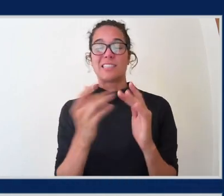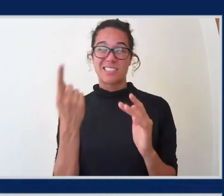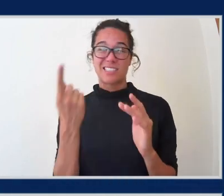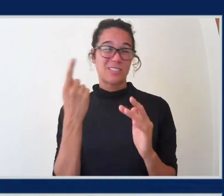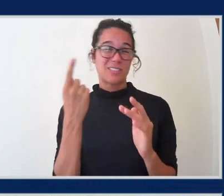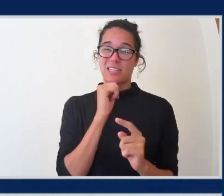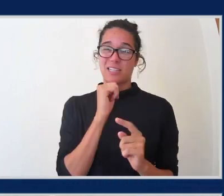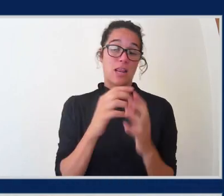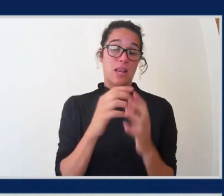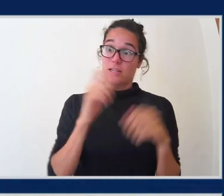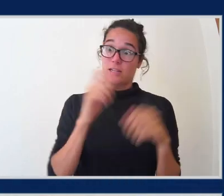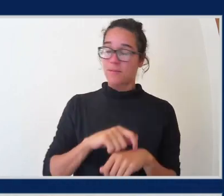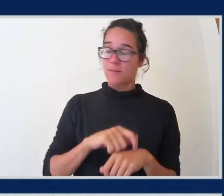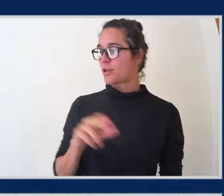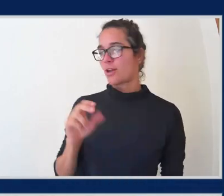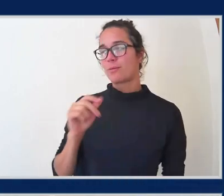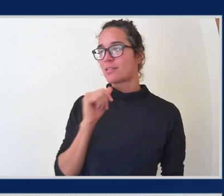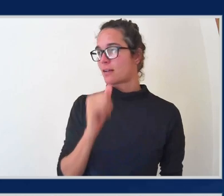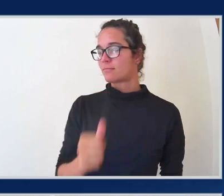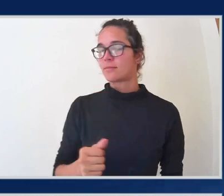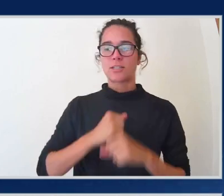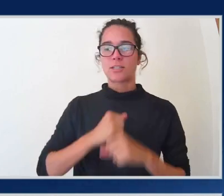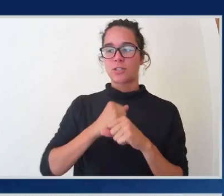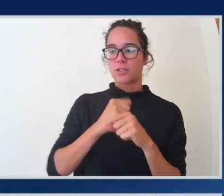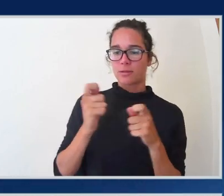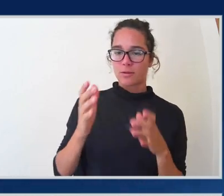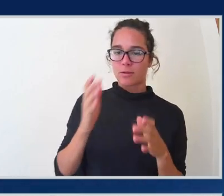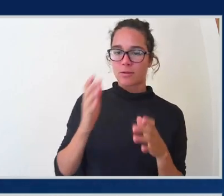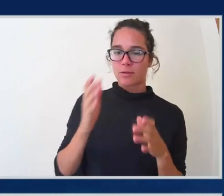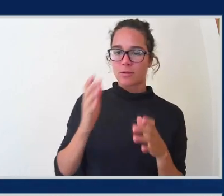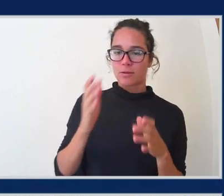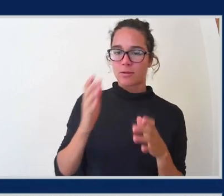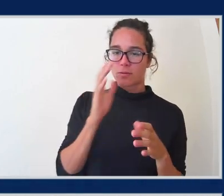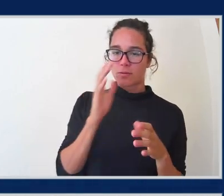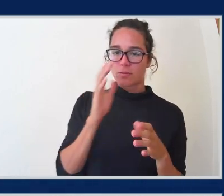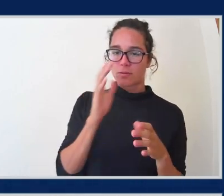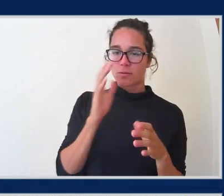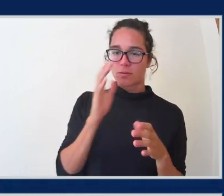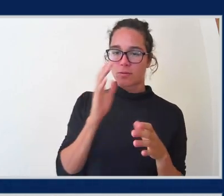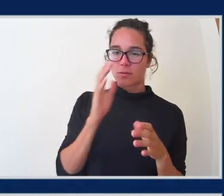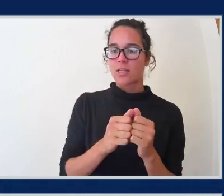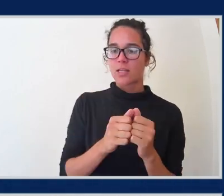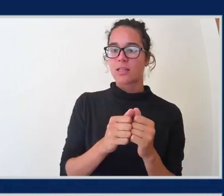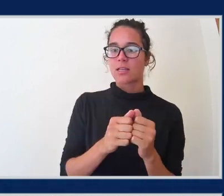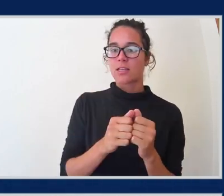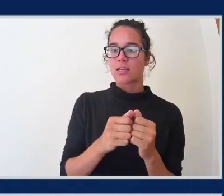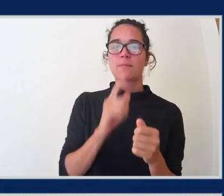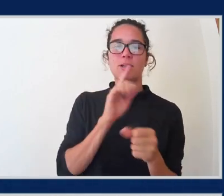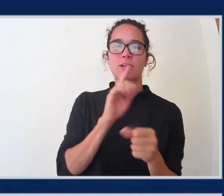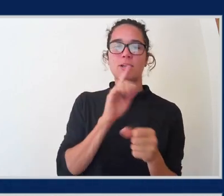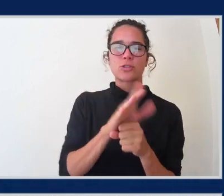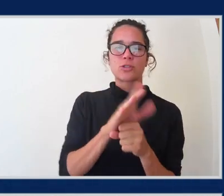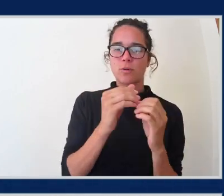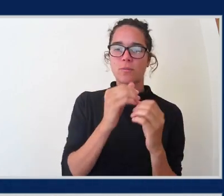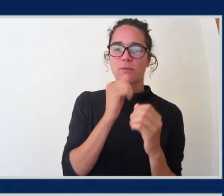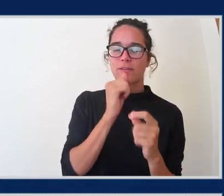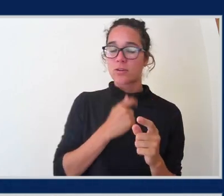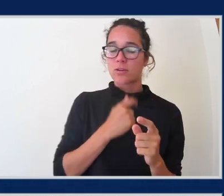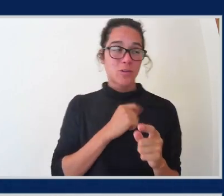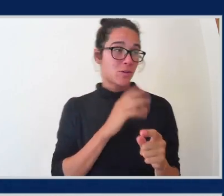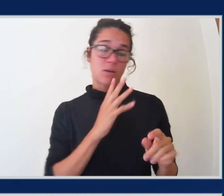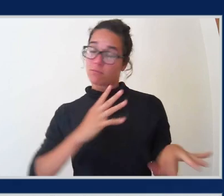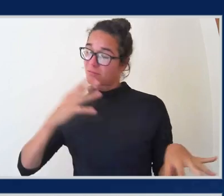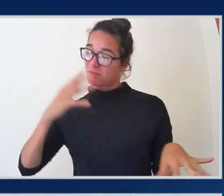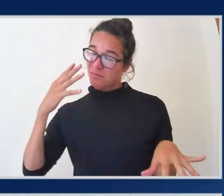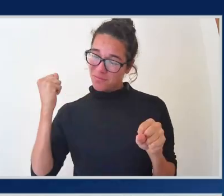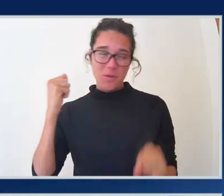Yeah. A security administrator wants to implement a solution that detects whether a private bucket becomes internet accessible. The administrator turns on Amazon GuardDuty and Agape S3 protection. You're reading it like if